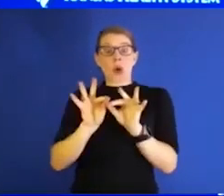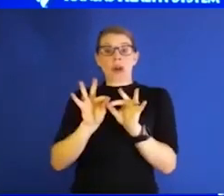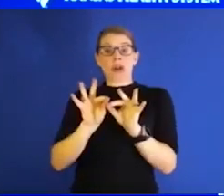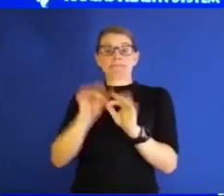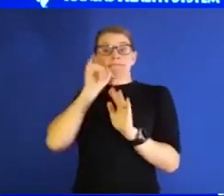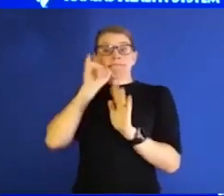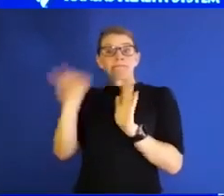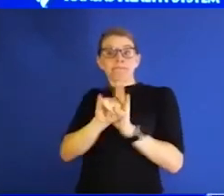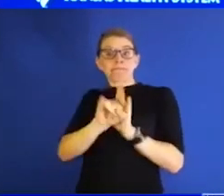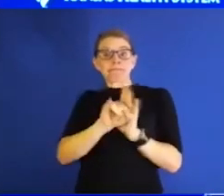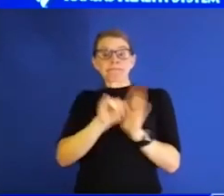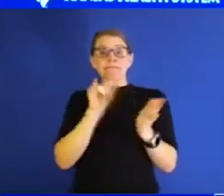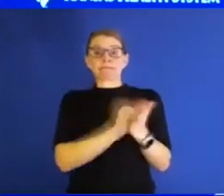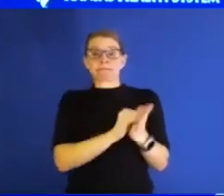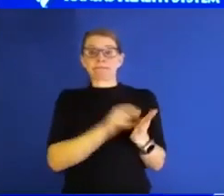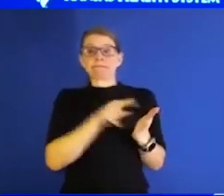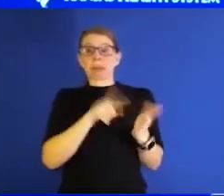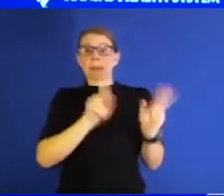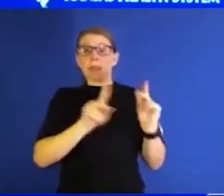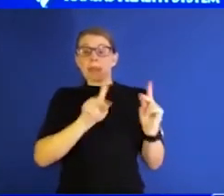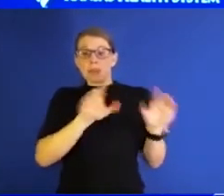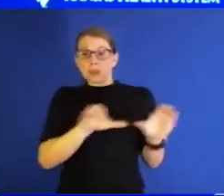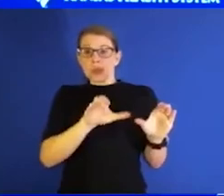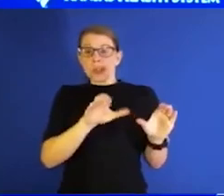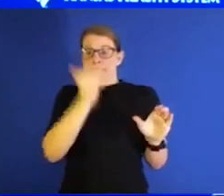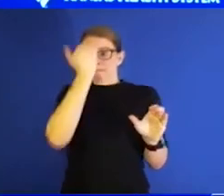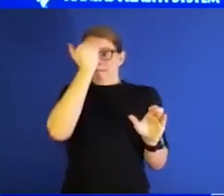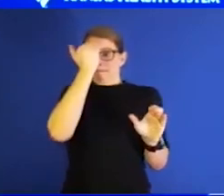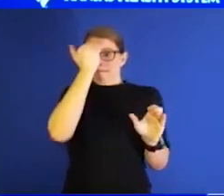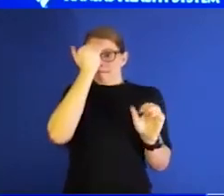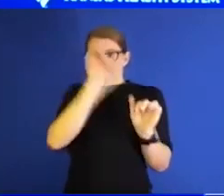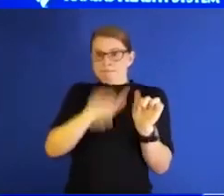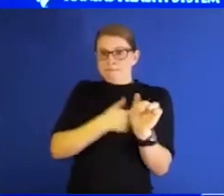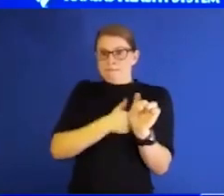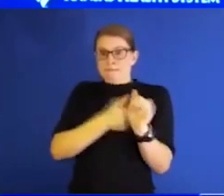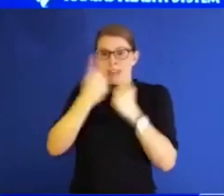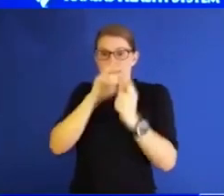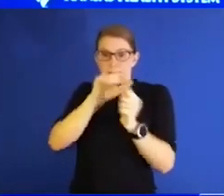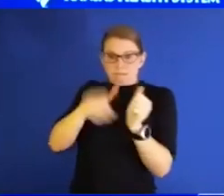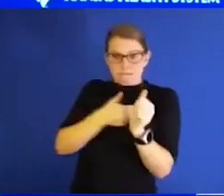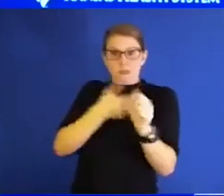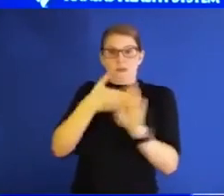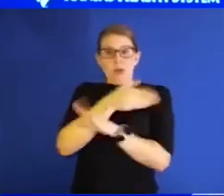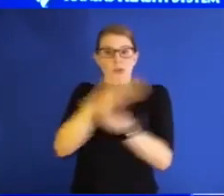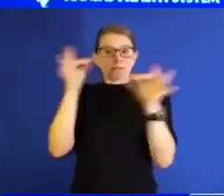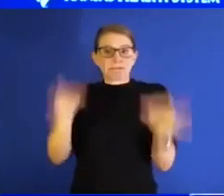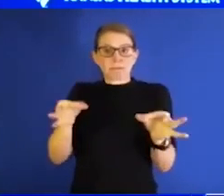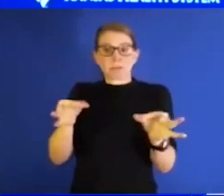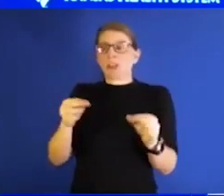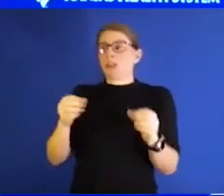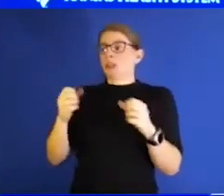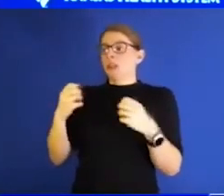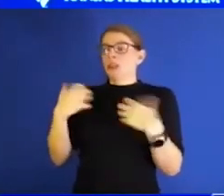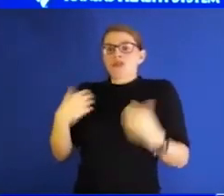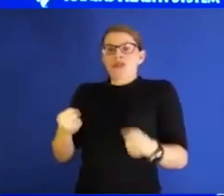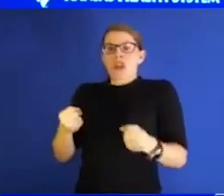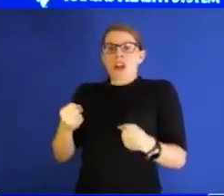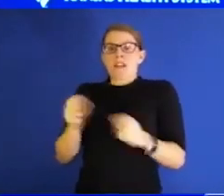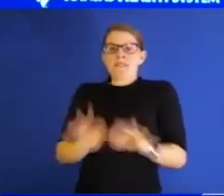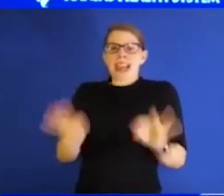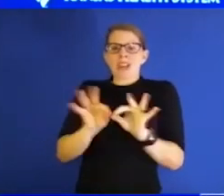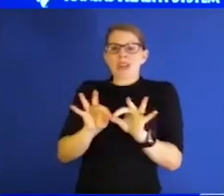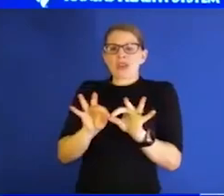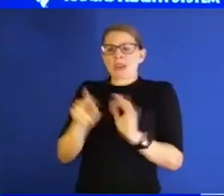and see that people are doing conscious things and that really all these strong values and principles do trickle down. We have great leadership here